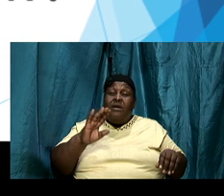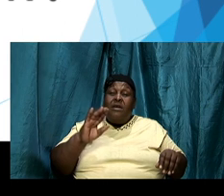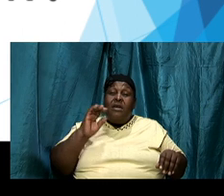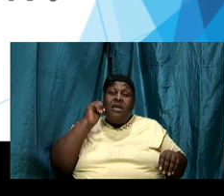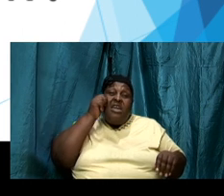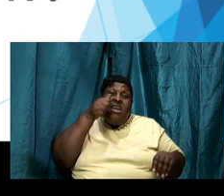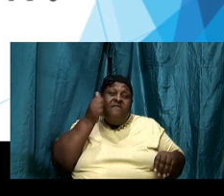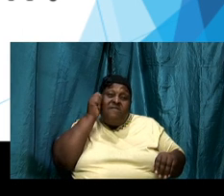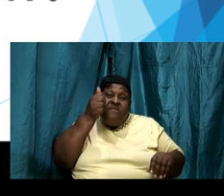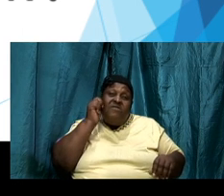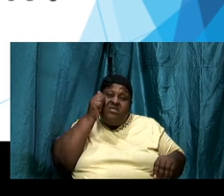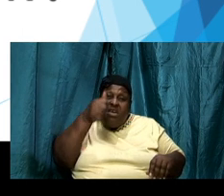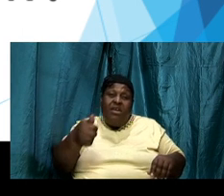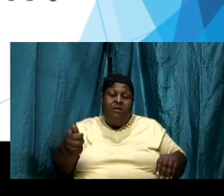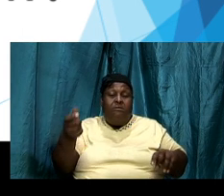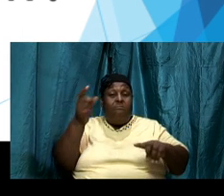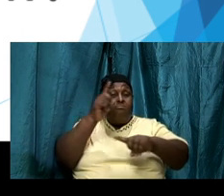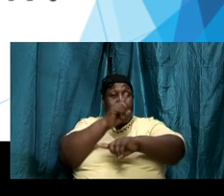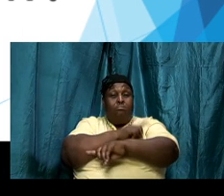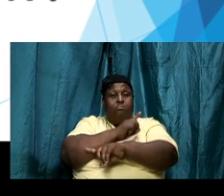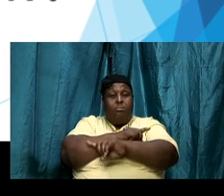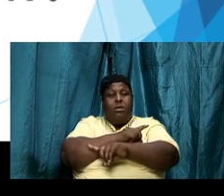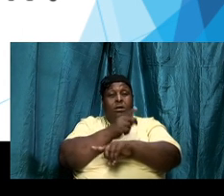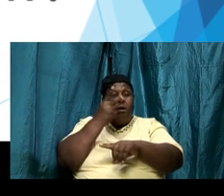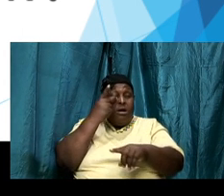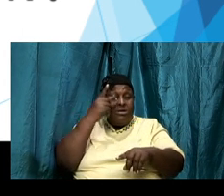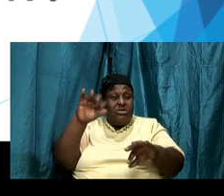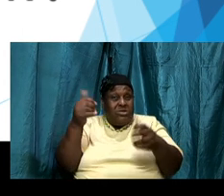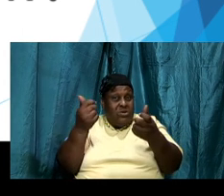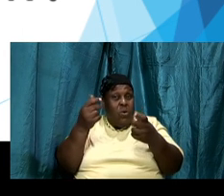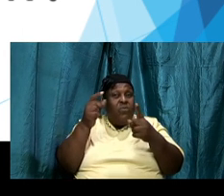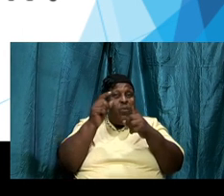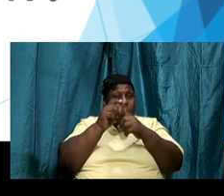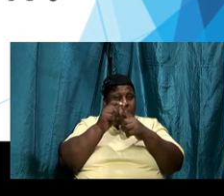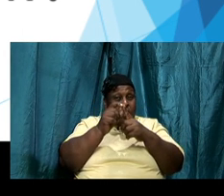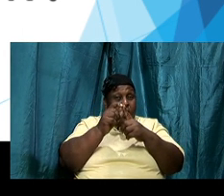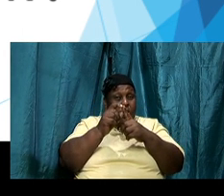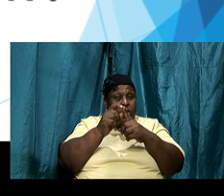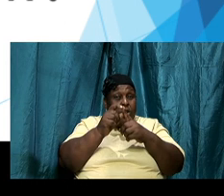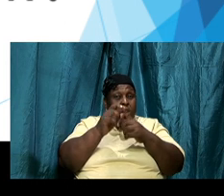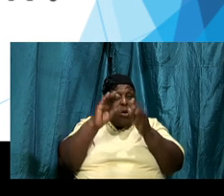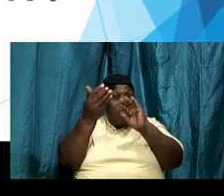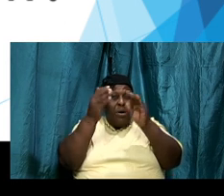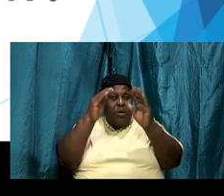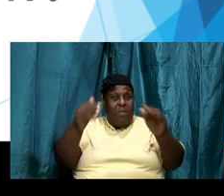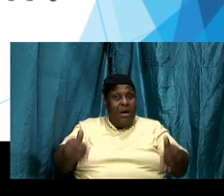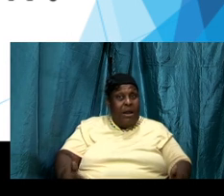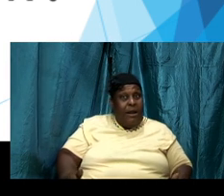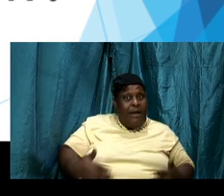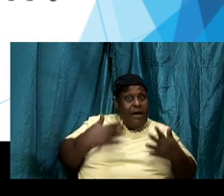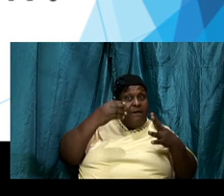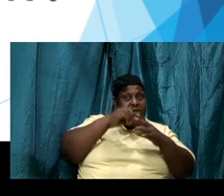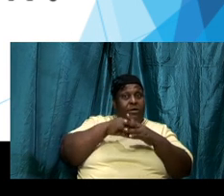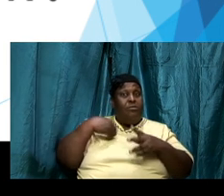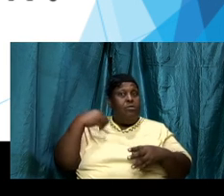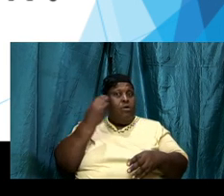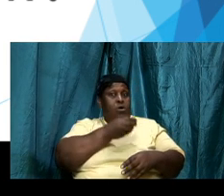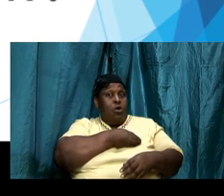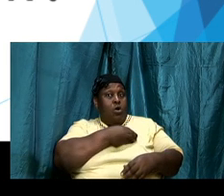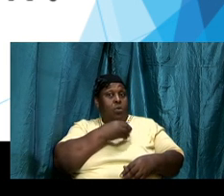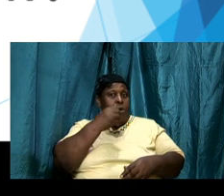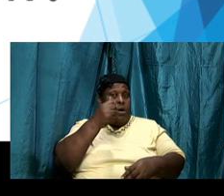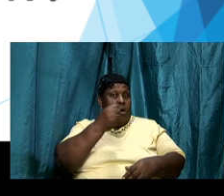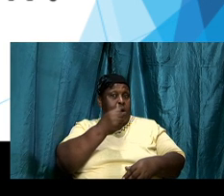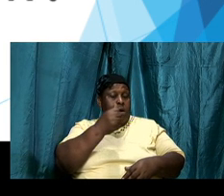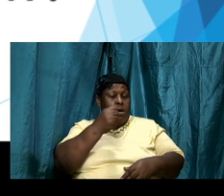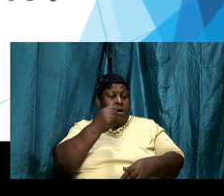is going to become alive in our system and it is going to become one with us and